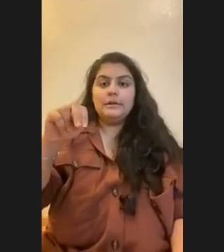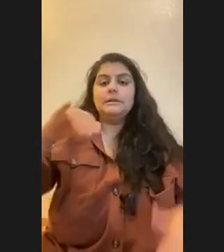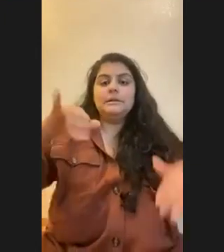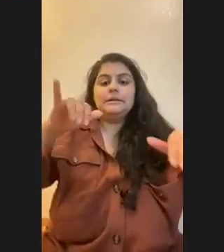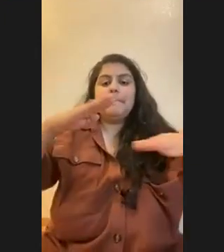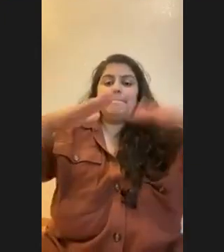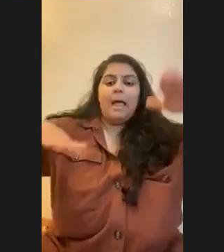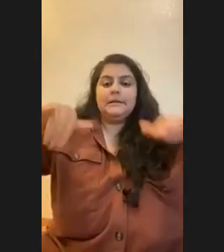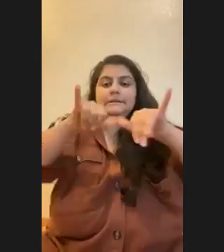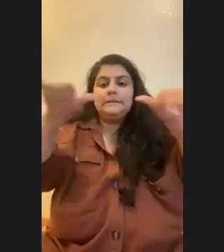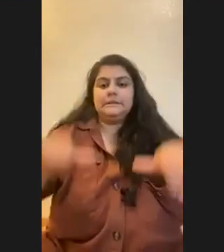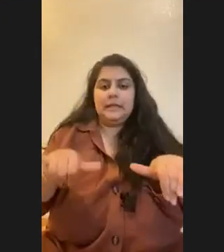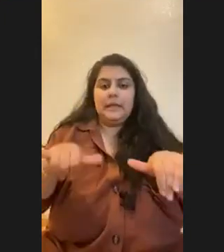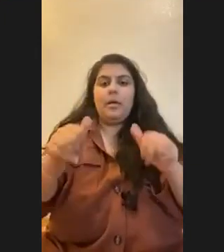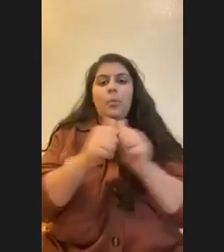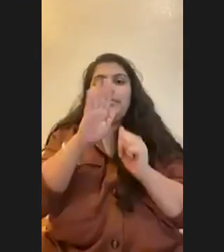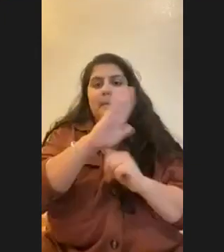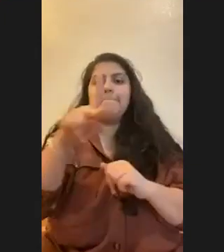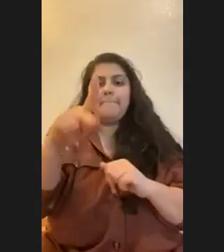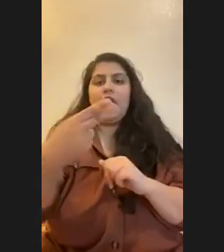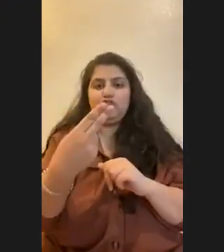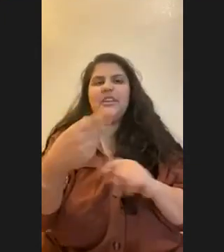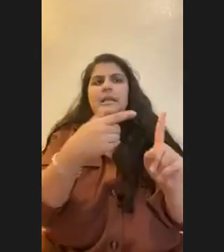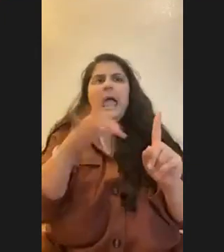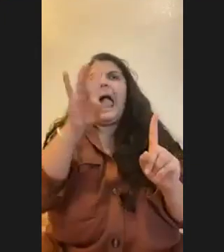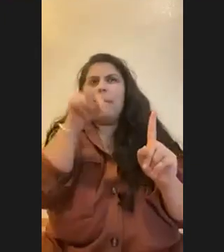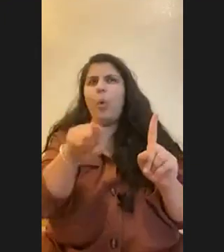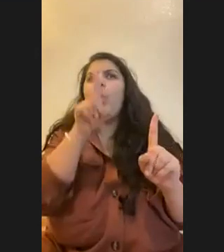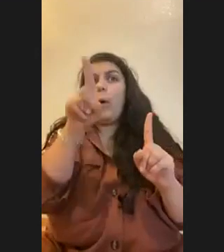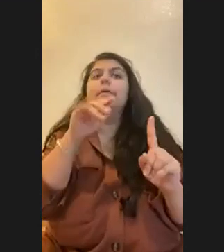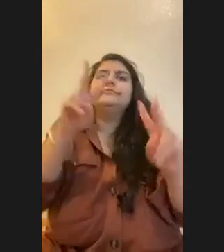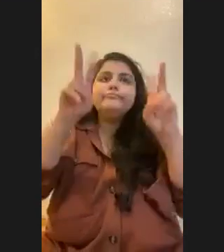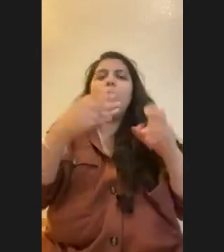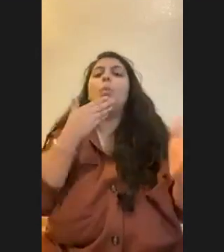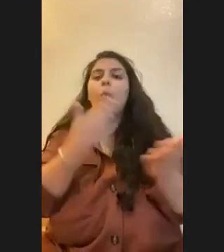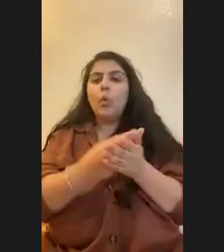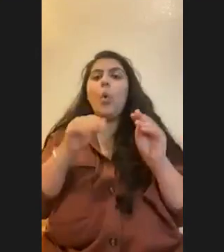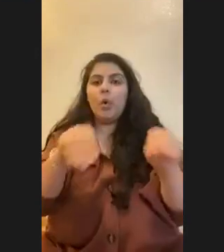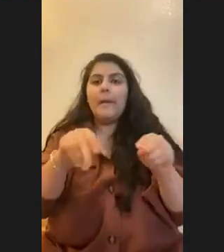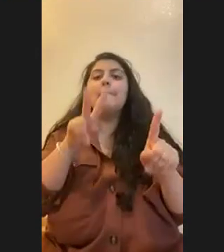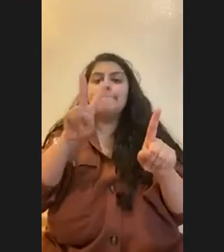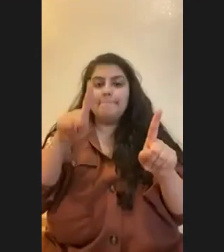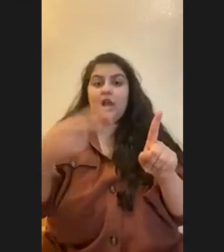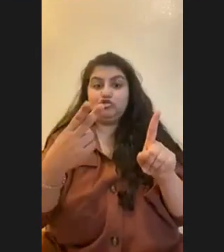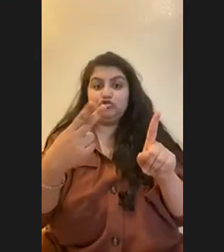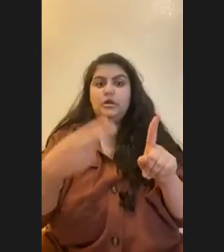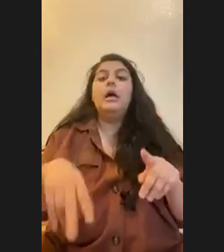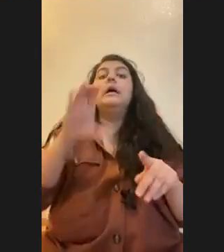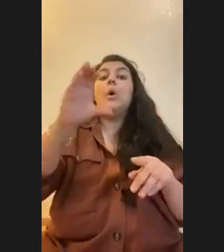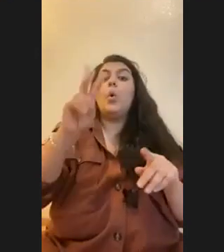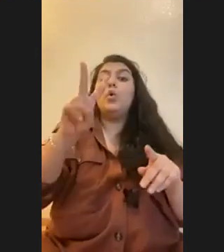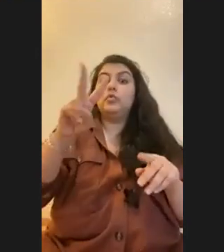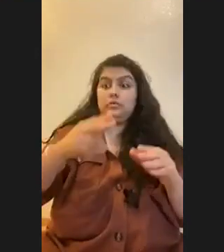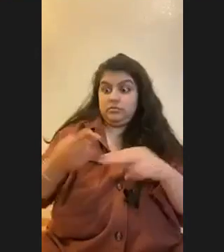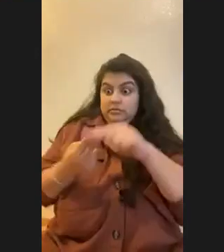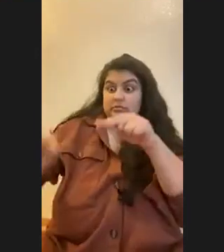at about like 8.1 is like a good ocean pH. And so as CO2 emissions increase, the carbon dioxide is